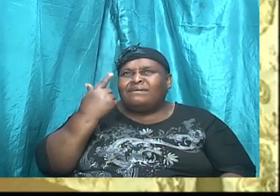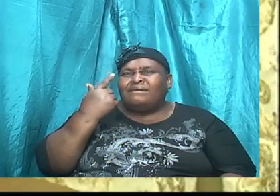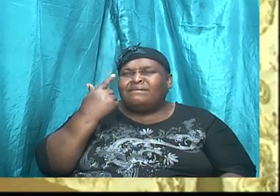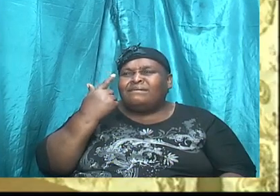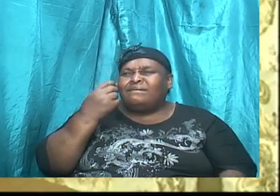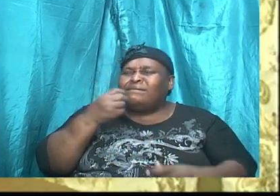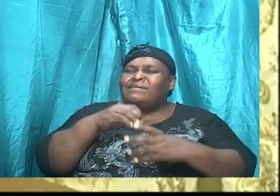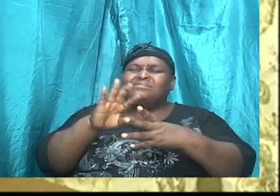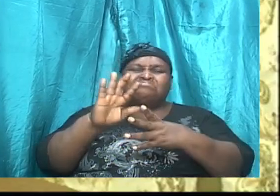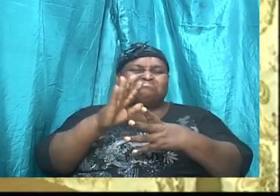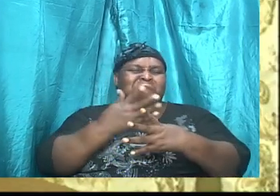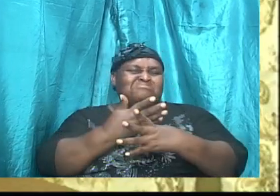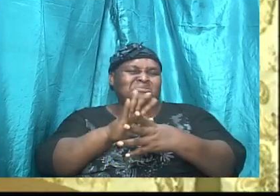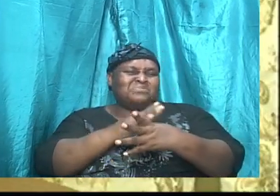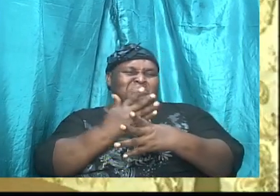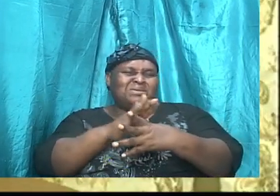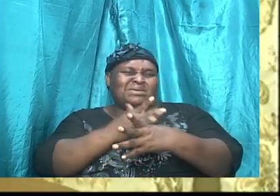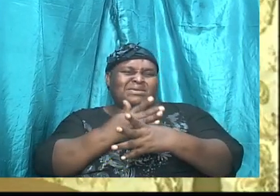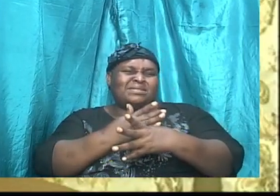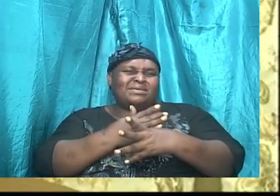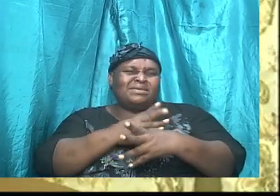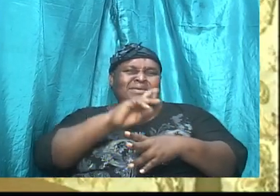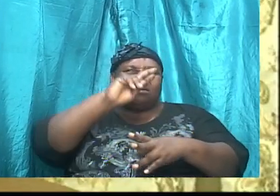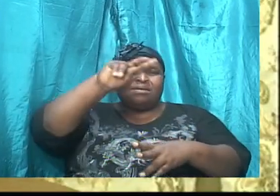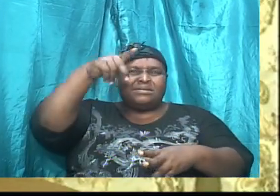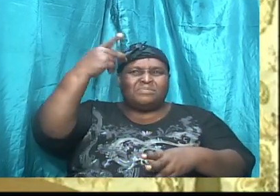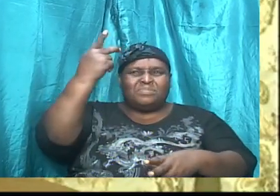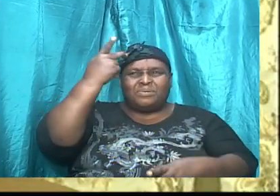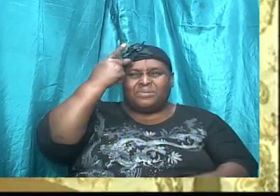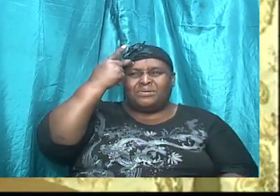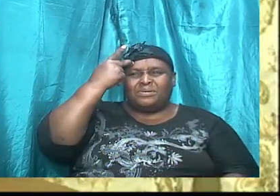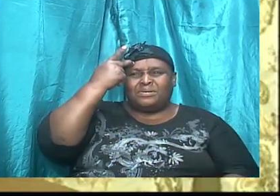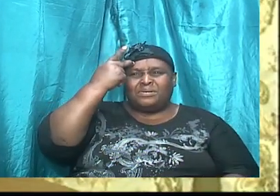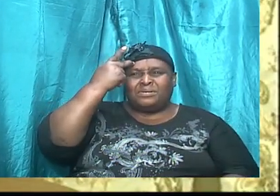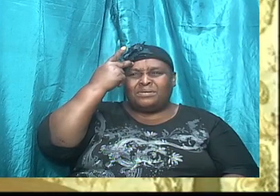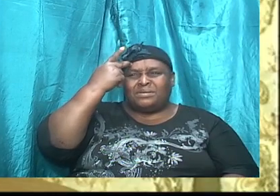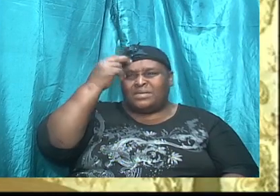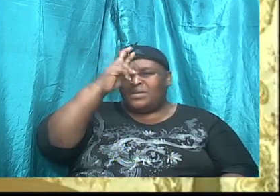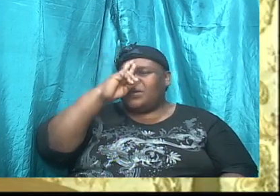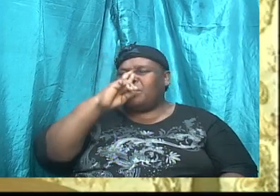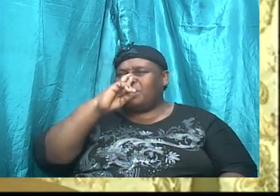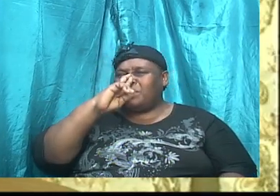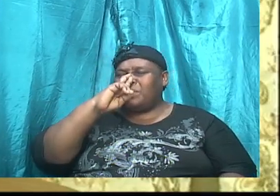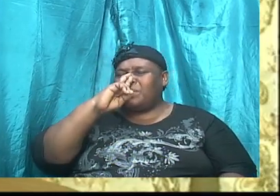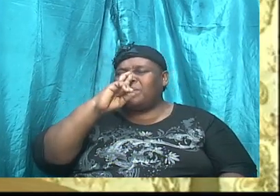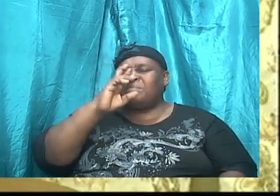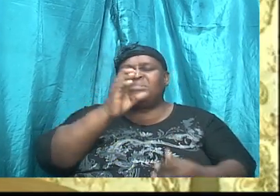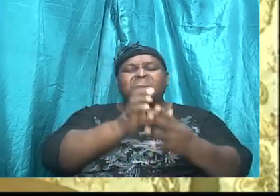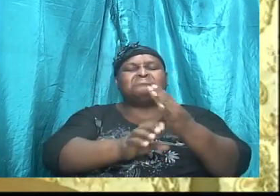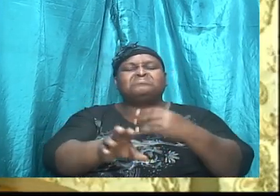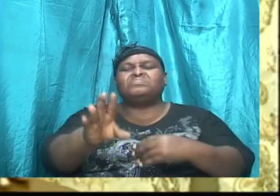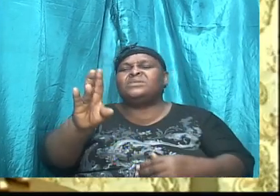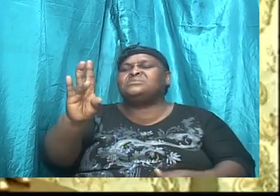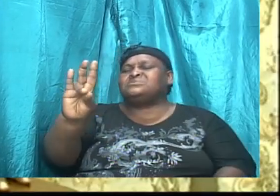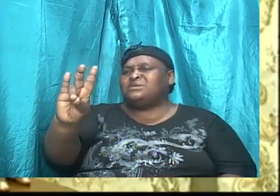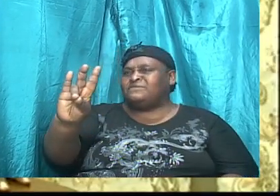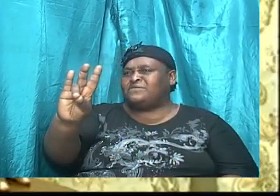between the Paul of Romans chapter 7